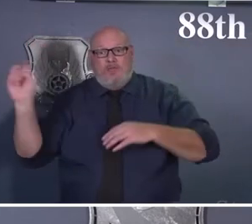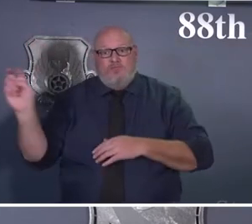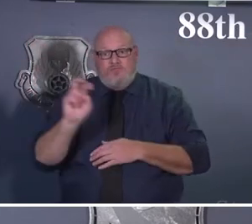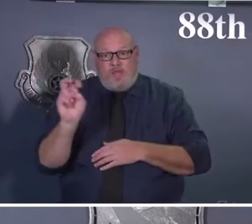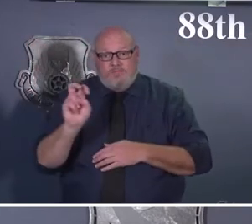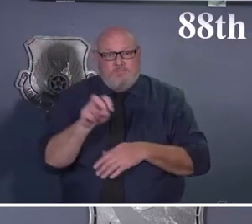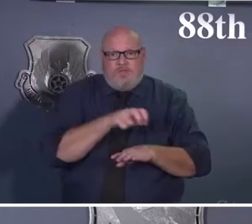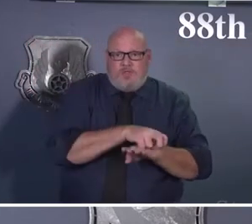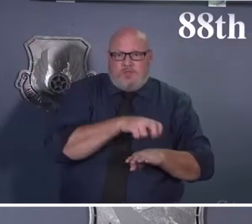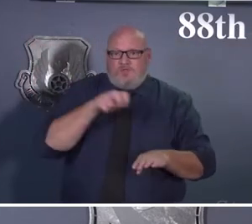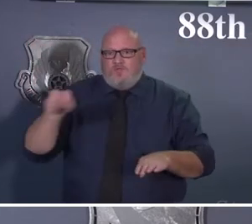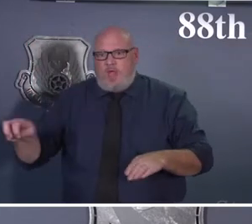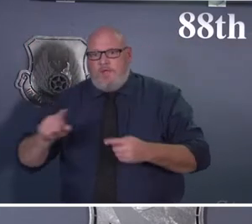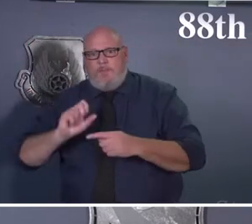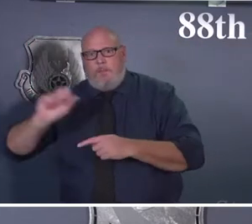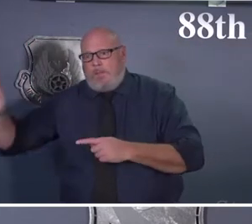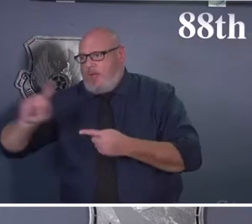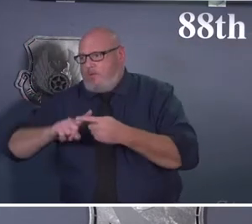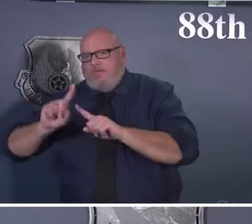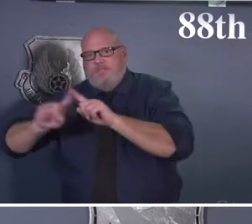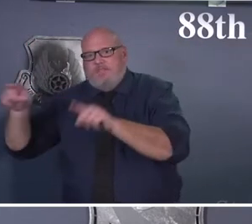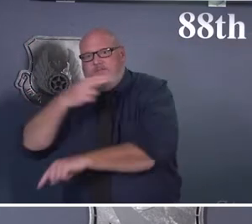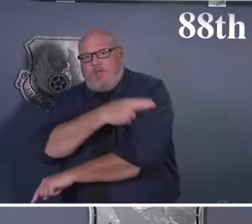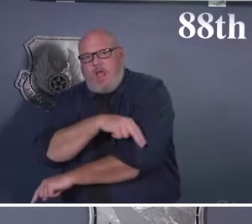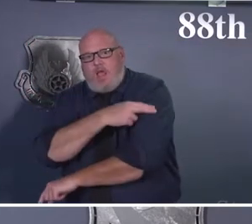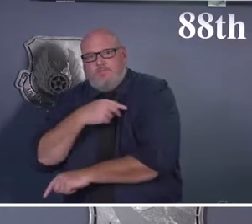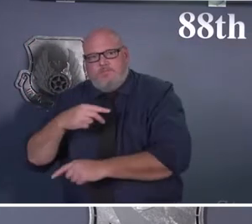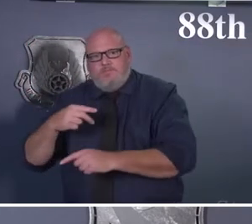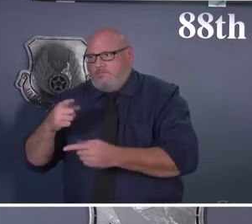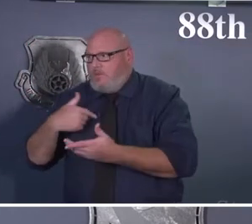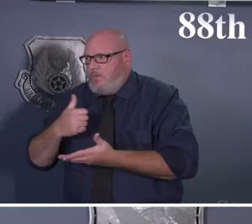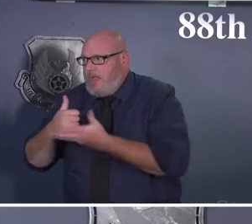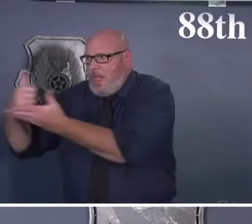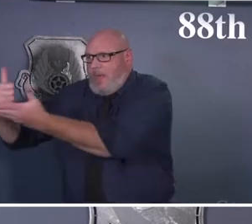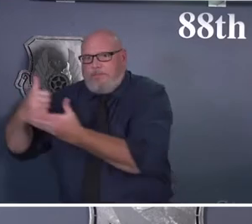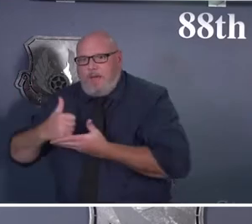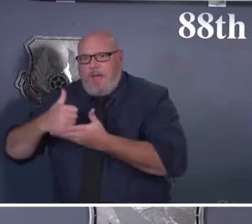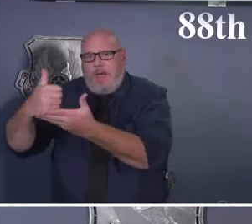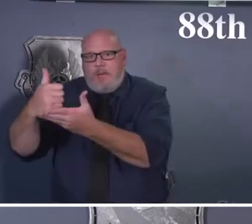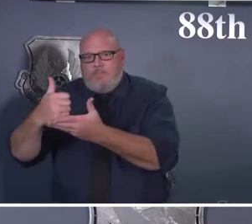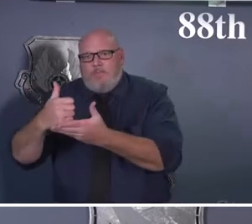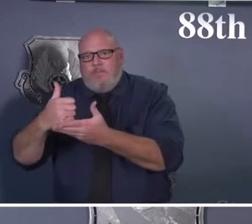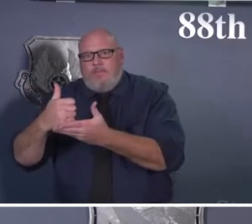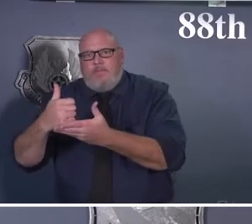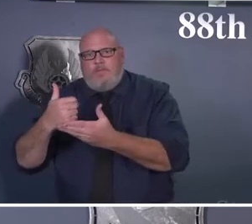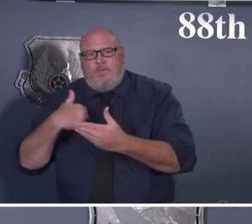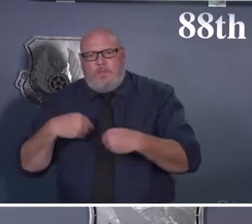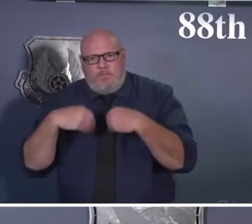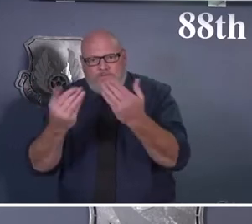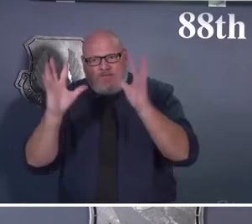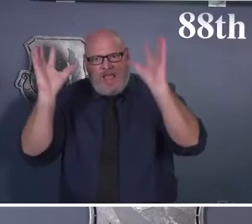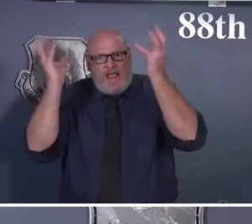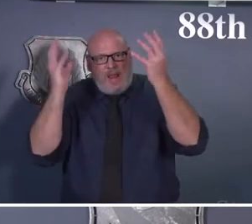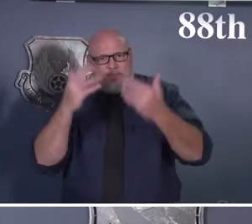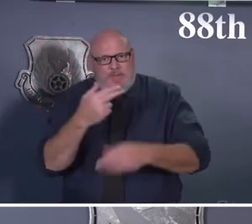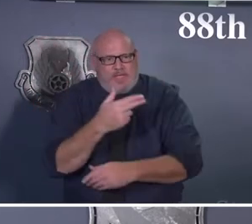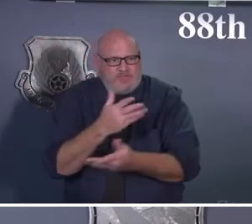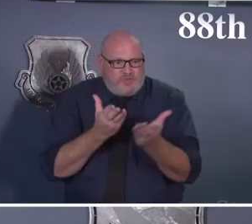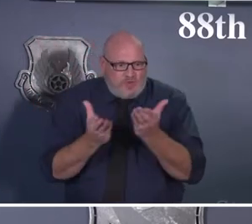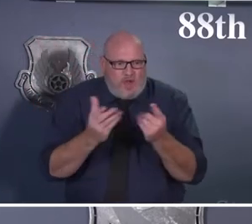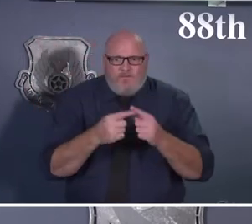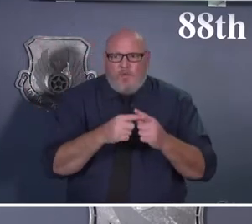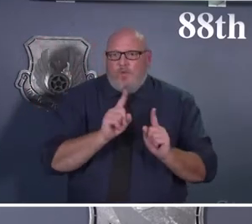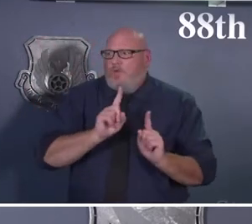our doors to take our beneficiaries. And we cannot say thank you enough to those members of the Greater Dayton Area Hospital Association who are always rallying to